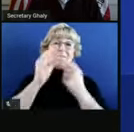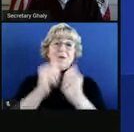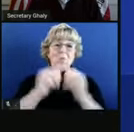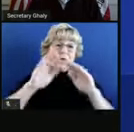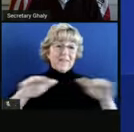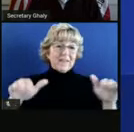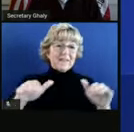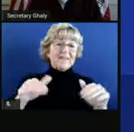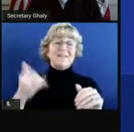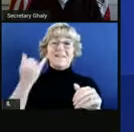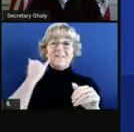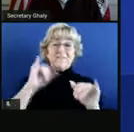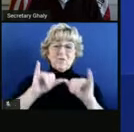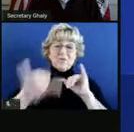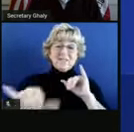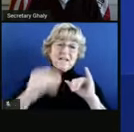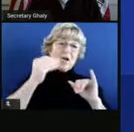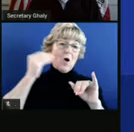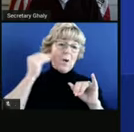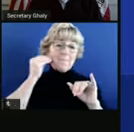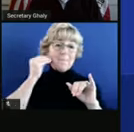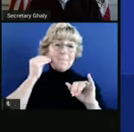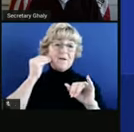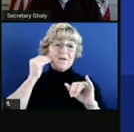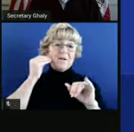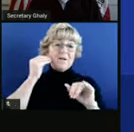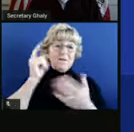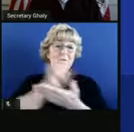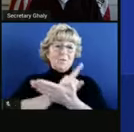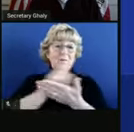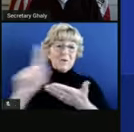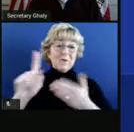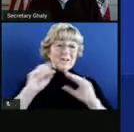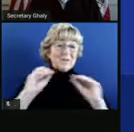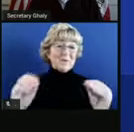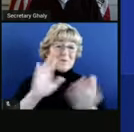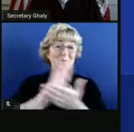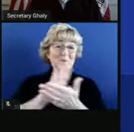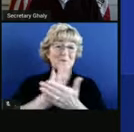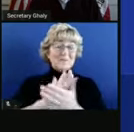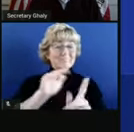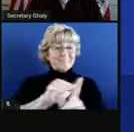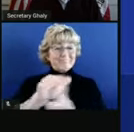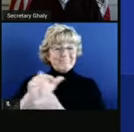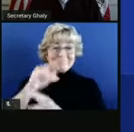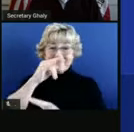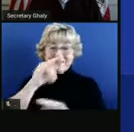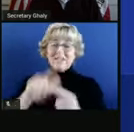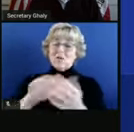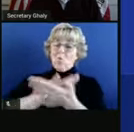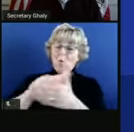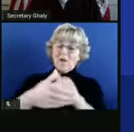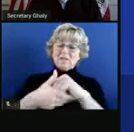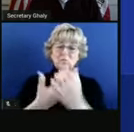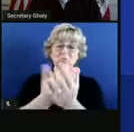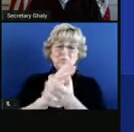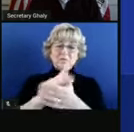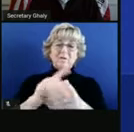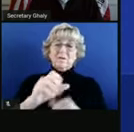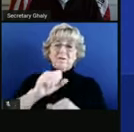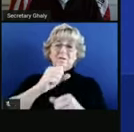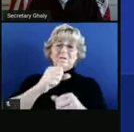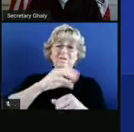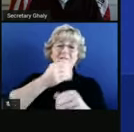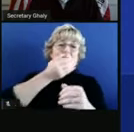kids, even if you're staying at home, you might have the full week off of school. Important to remind kids to wash their hands, cover their cough.